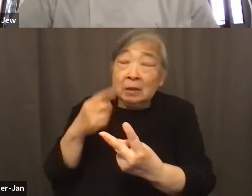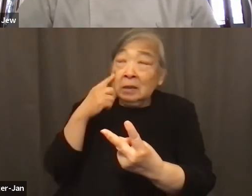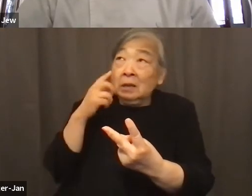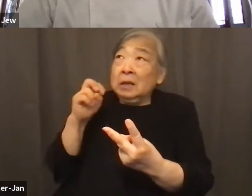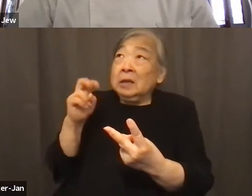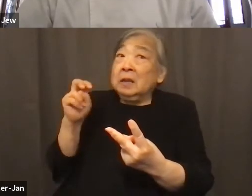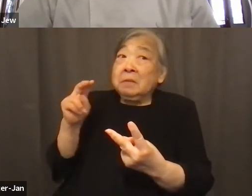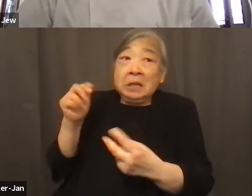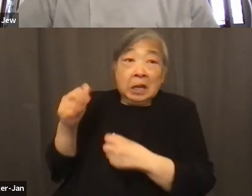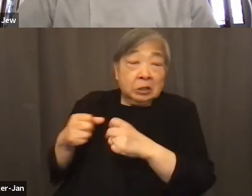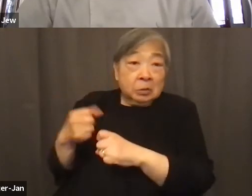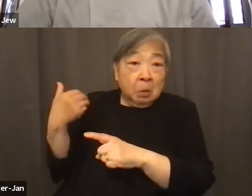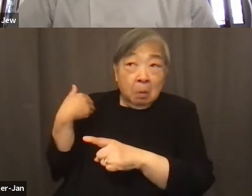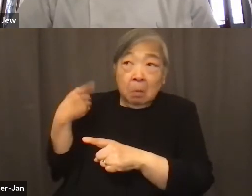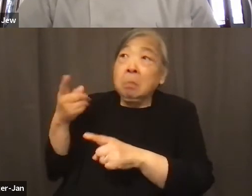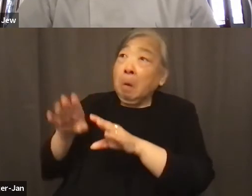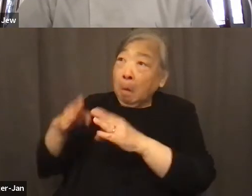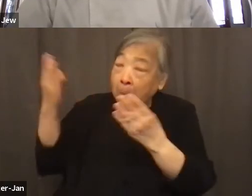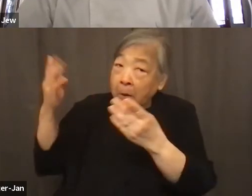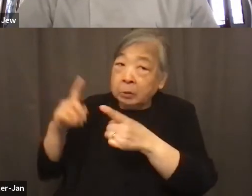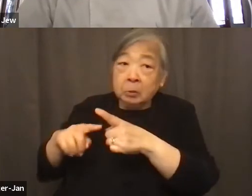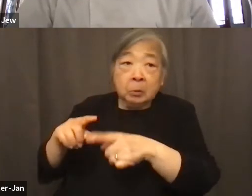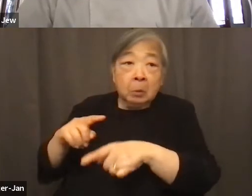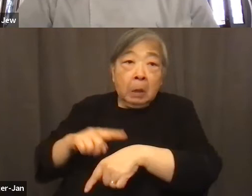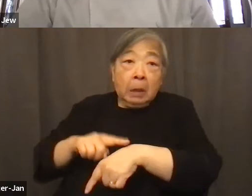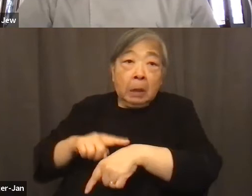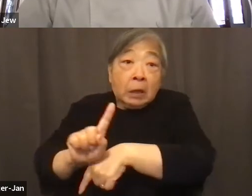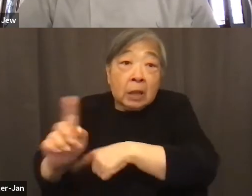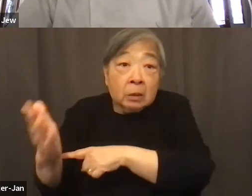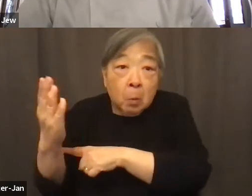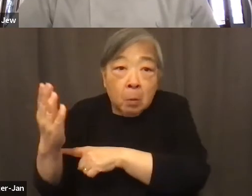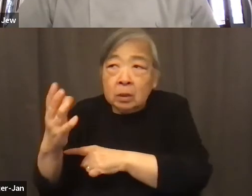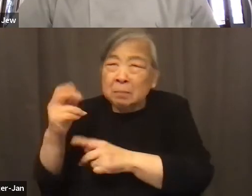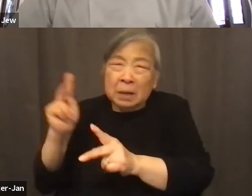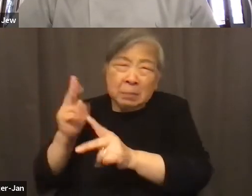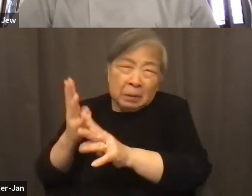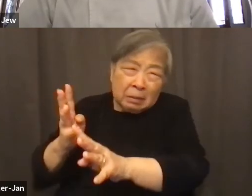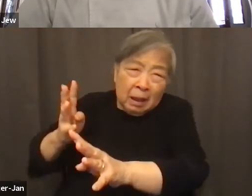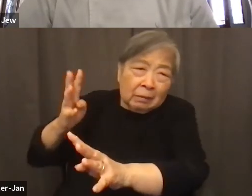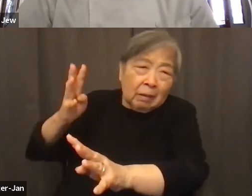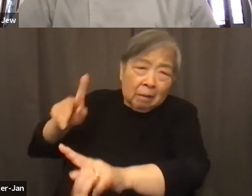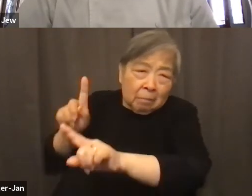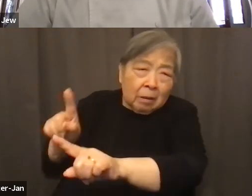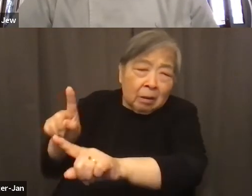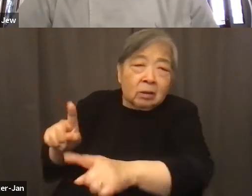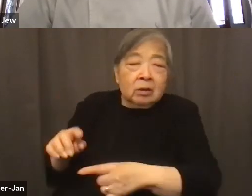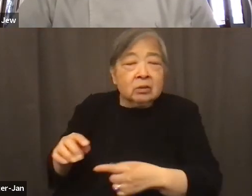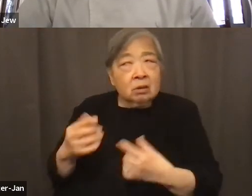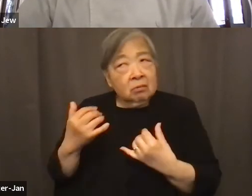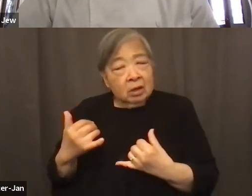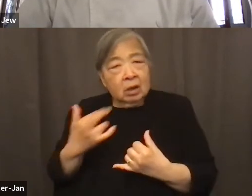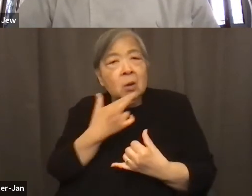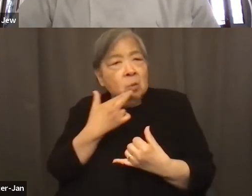15 years ago, they were open till 1 a.m. with a line out the door. So the restaurants are still open late right now,